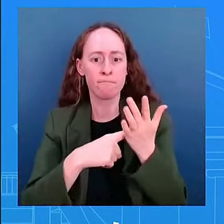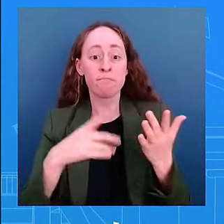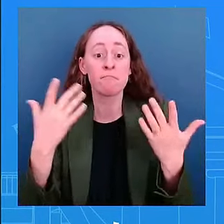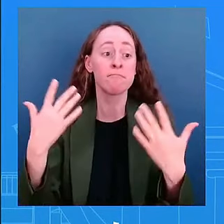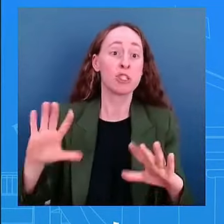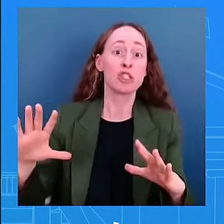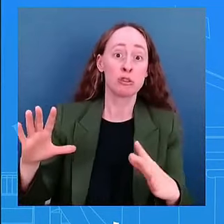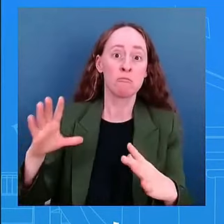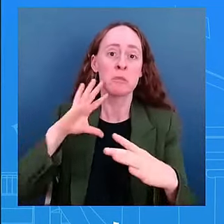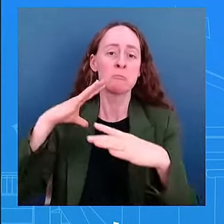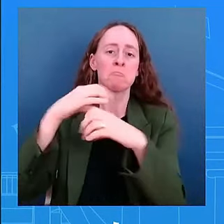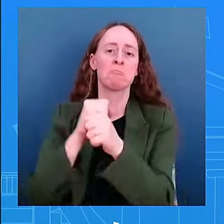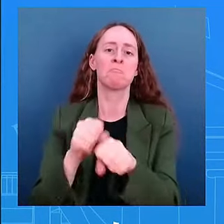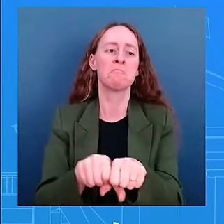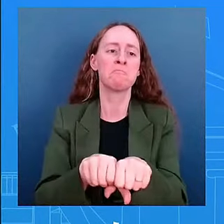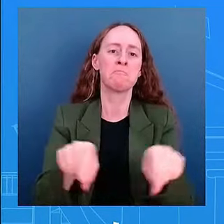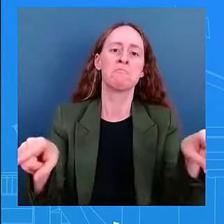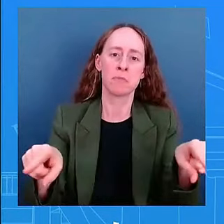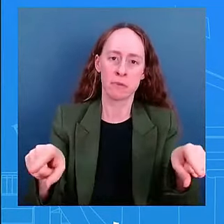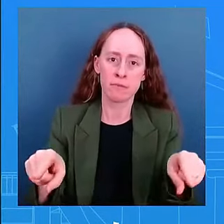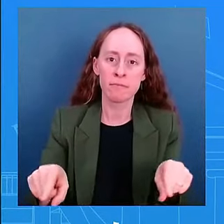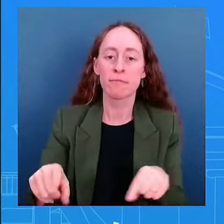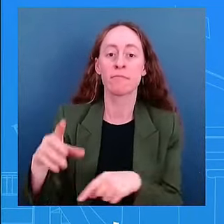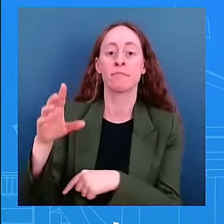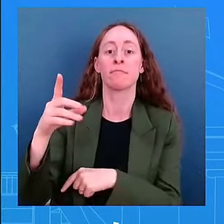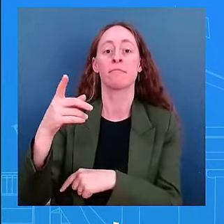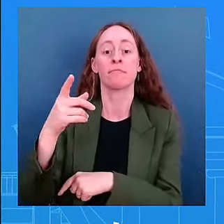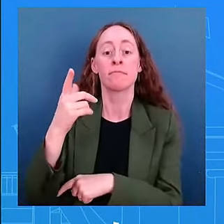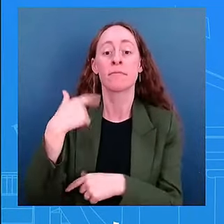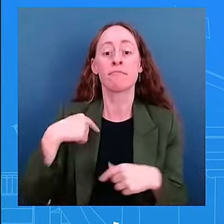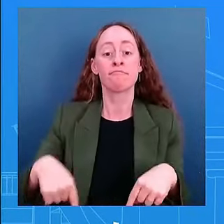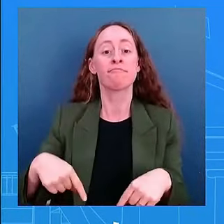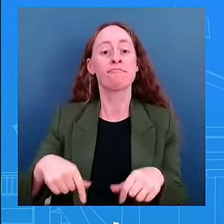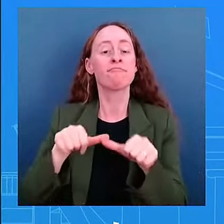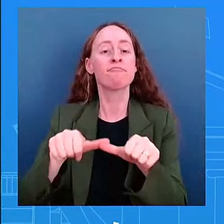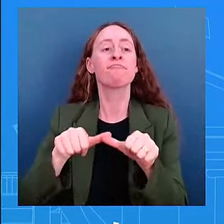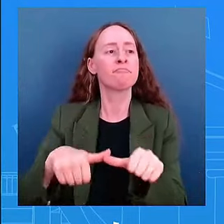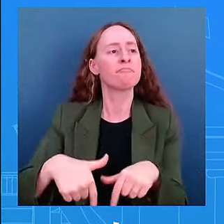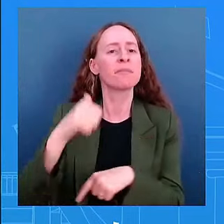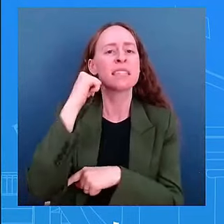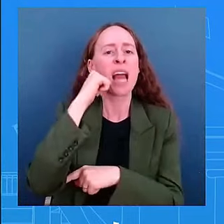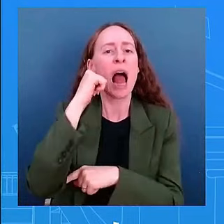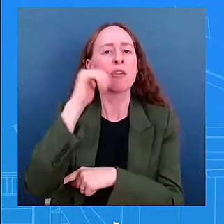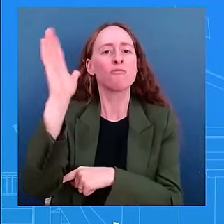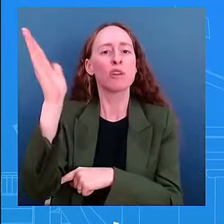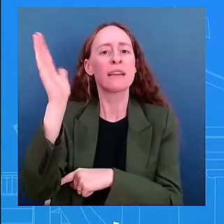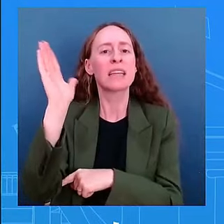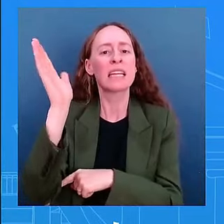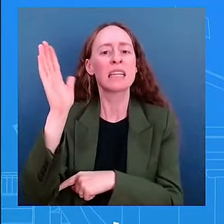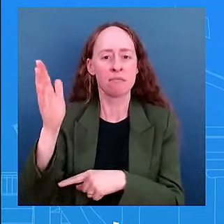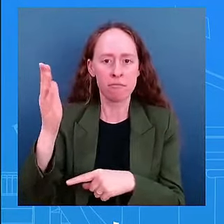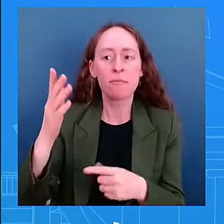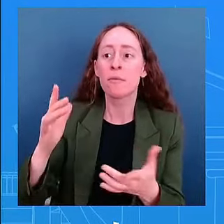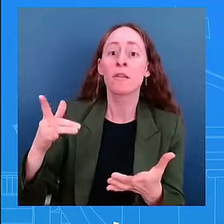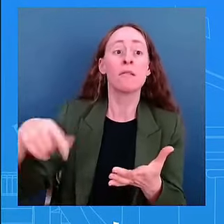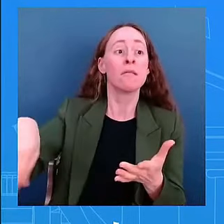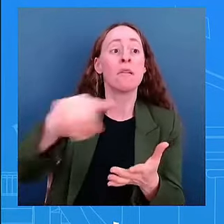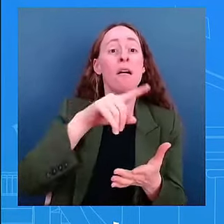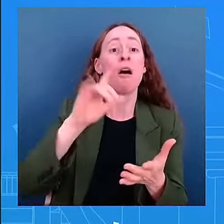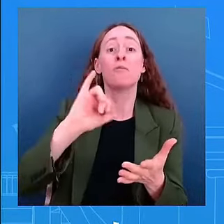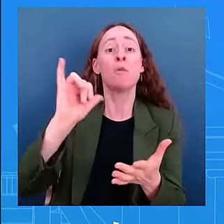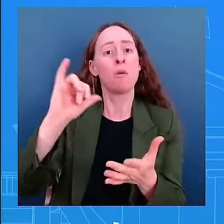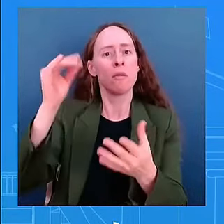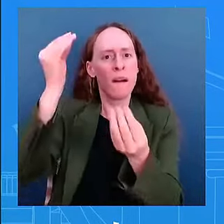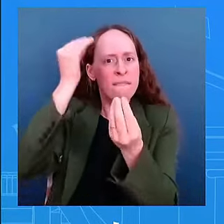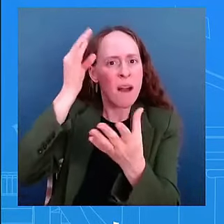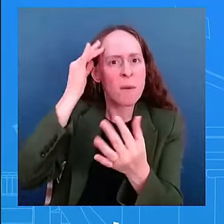daily briefing he's going to do that this afternoon and meet with his national security team and tomorrow the president will be briefed on the implementation of important provisions